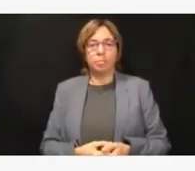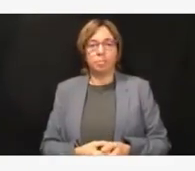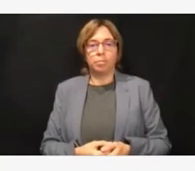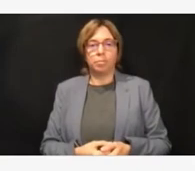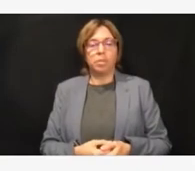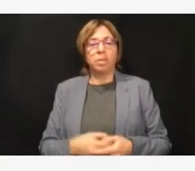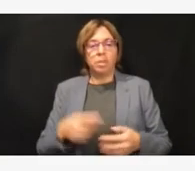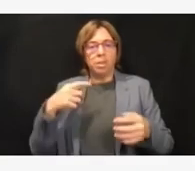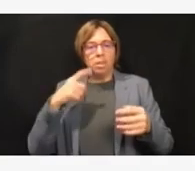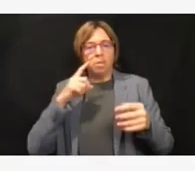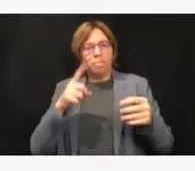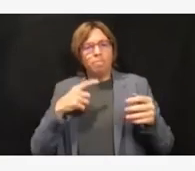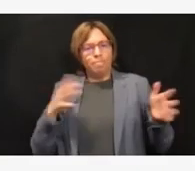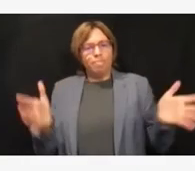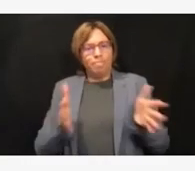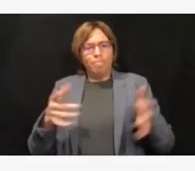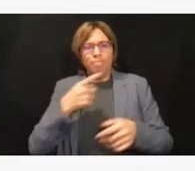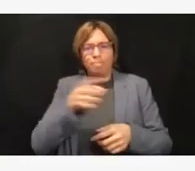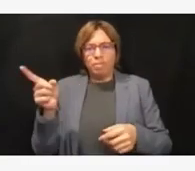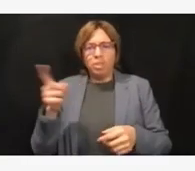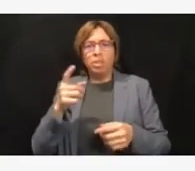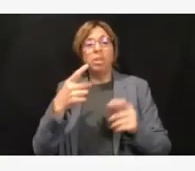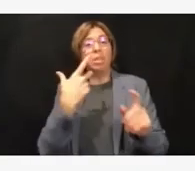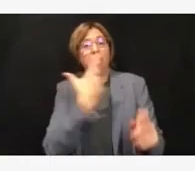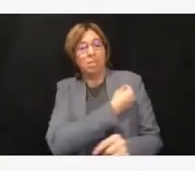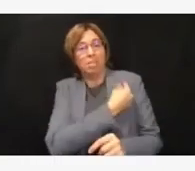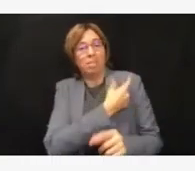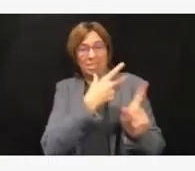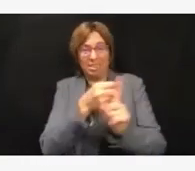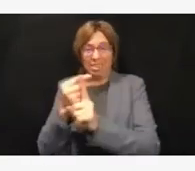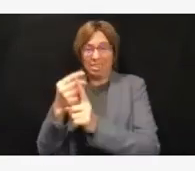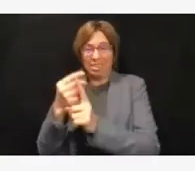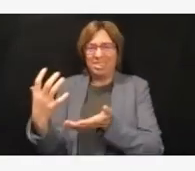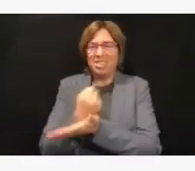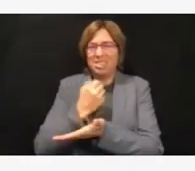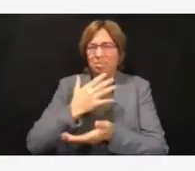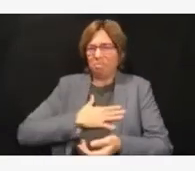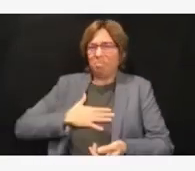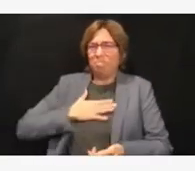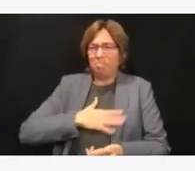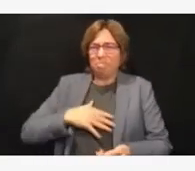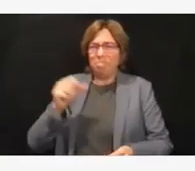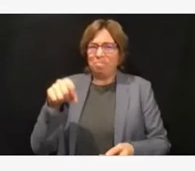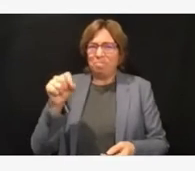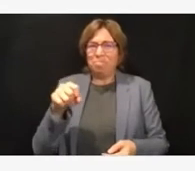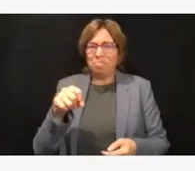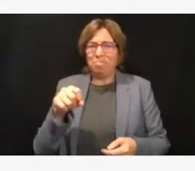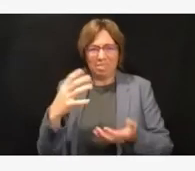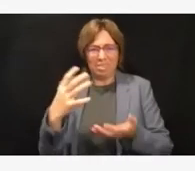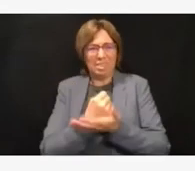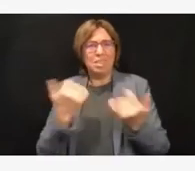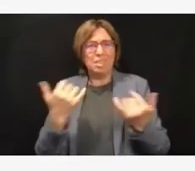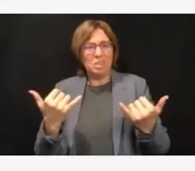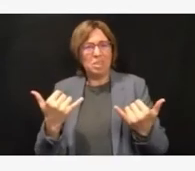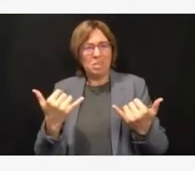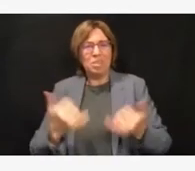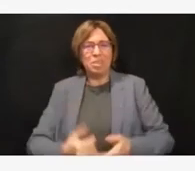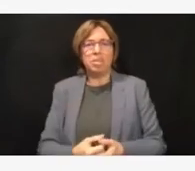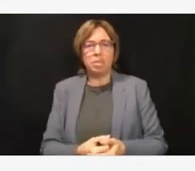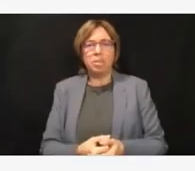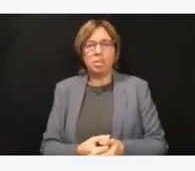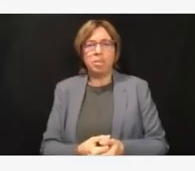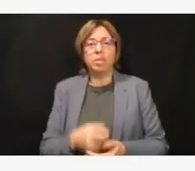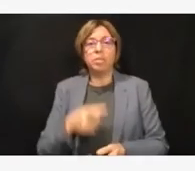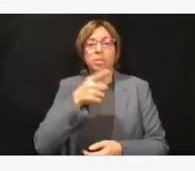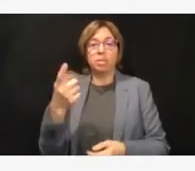vaccinated. It is not too late to start. And I encourage everyone who is already vaccinated and eligible to get a booster